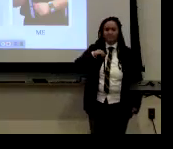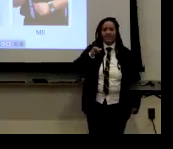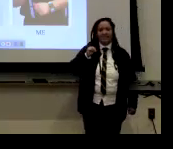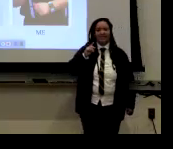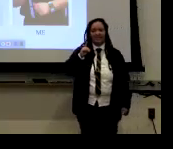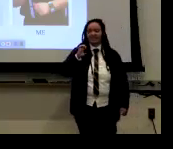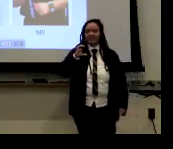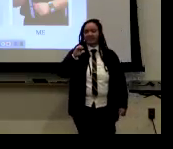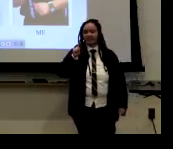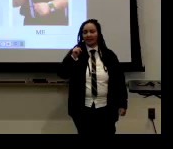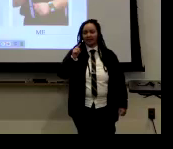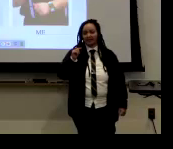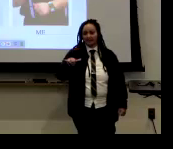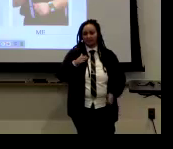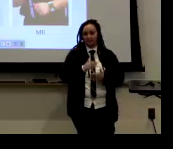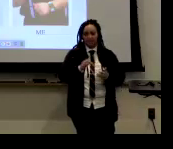Just pointing to yourself.